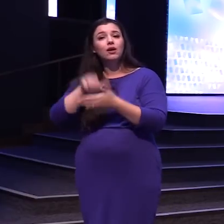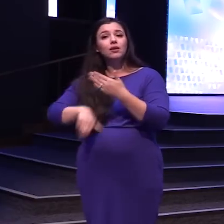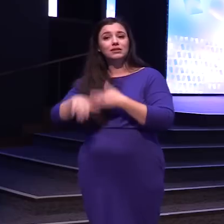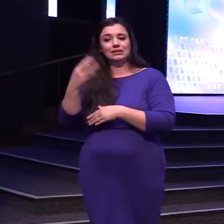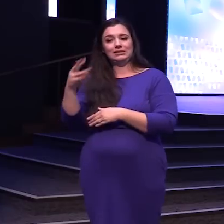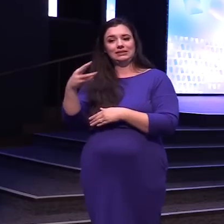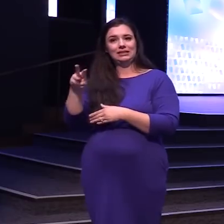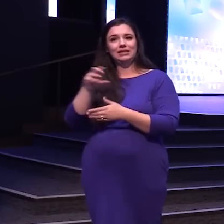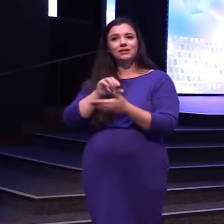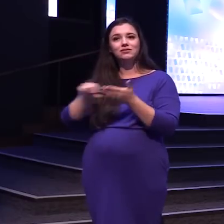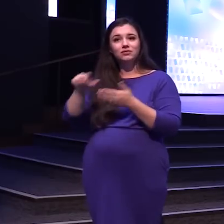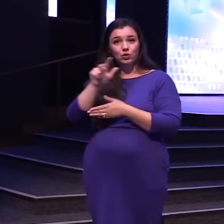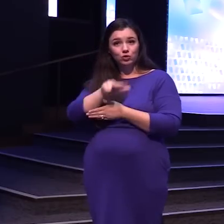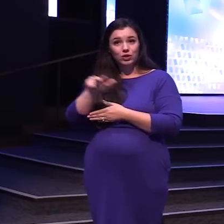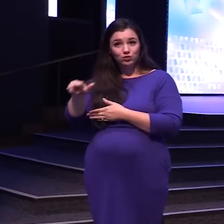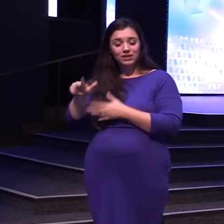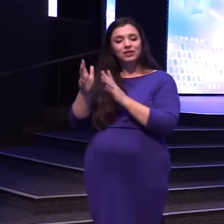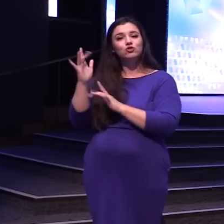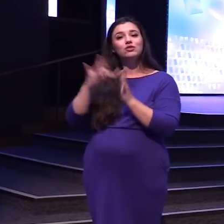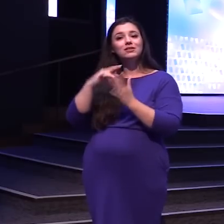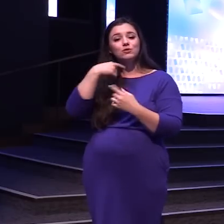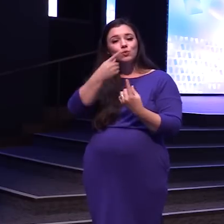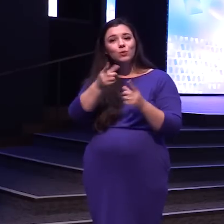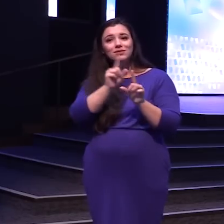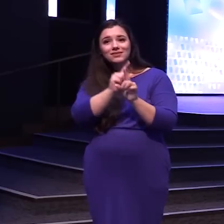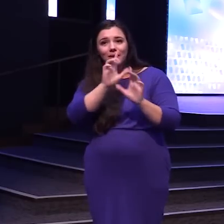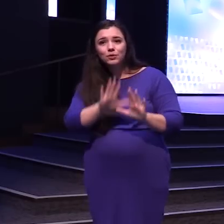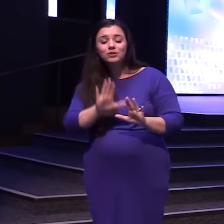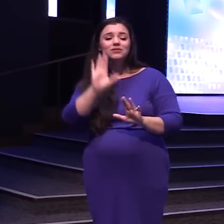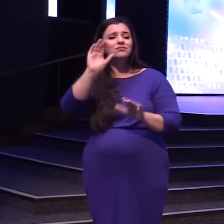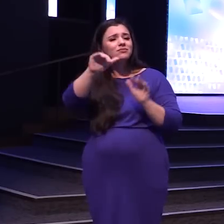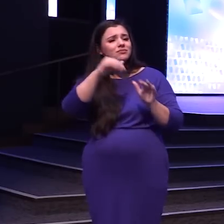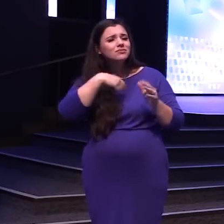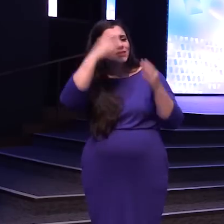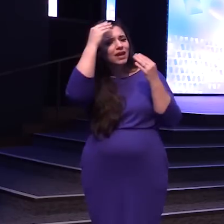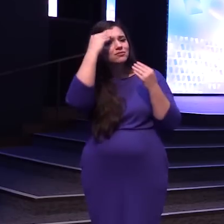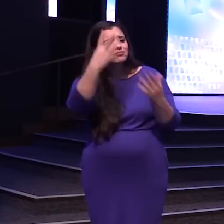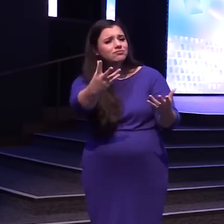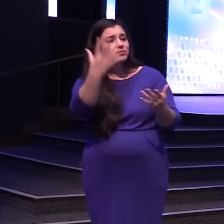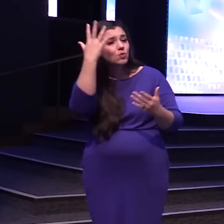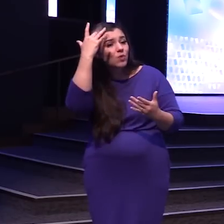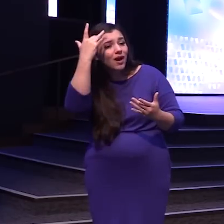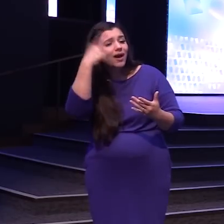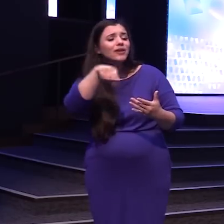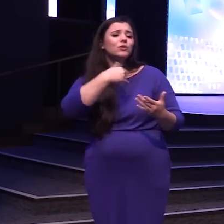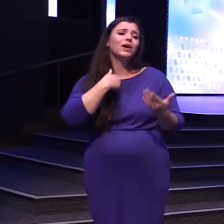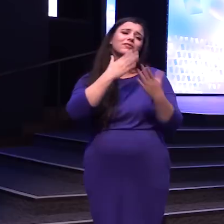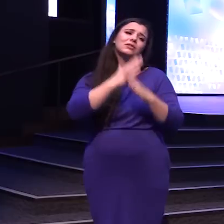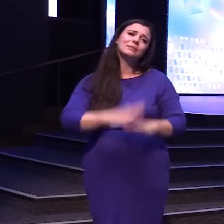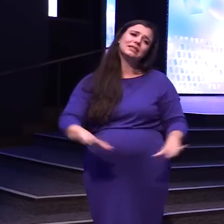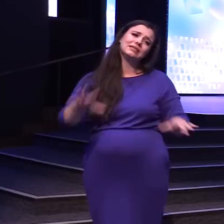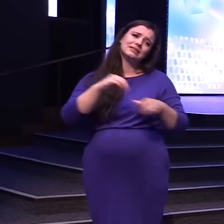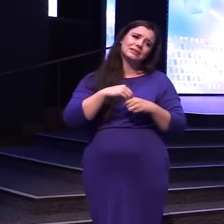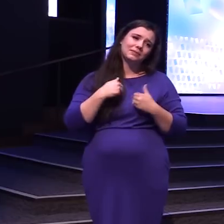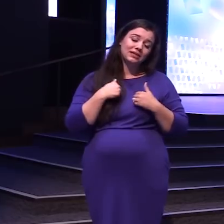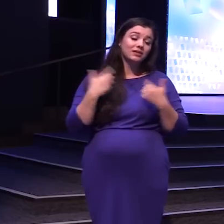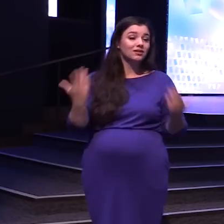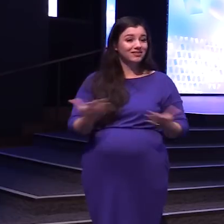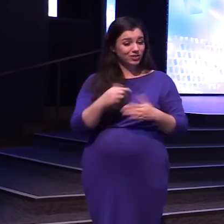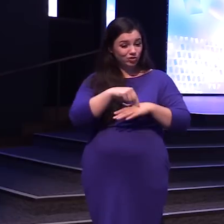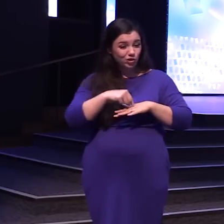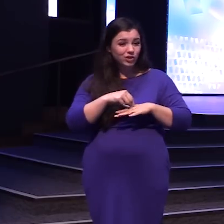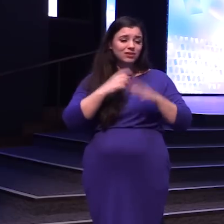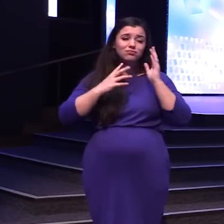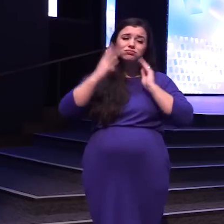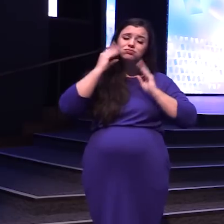.33 Jesus says this To his disciples I have told you All this So that you may Have peace in me Here on earth You will